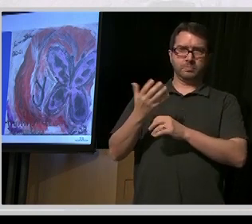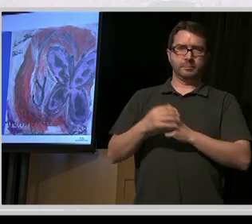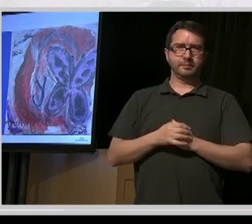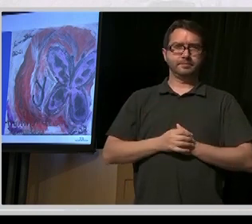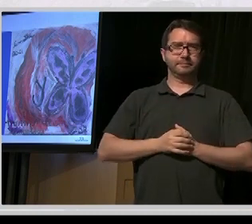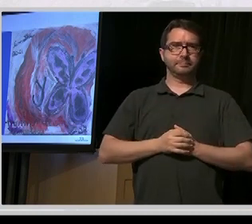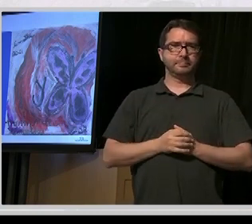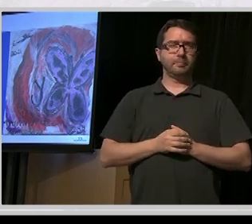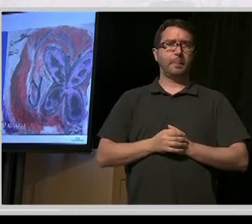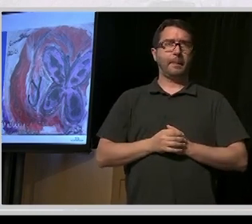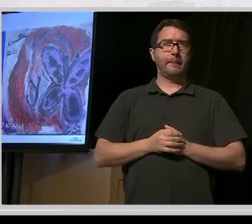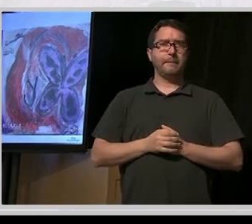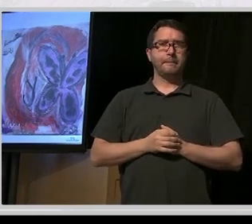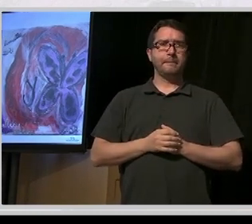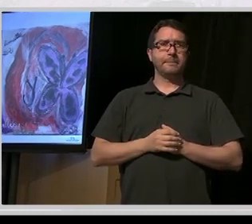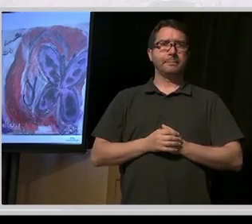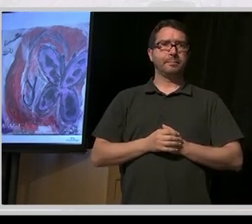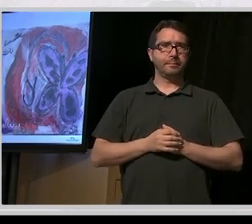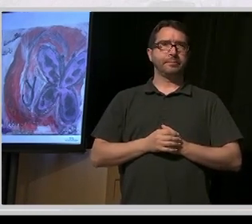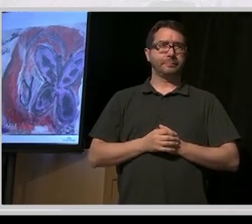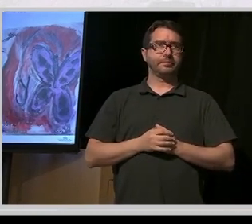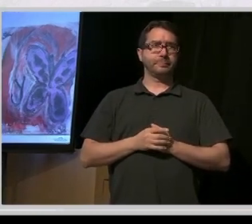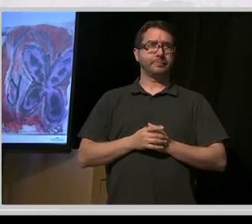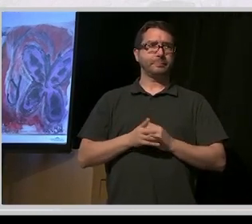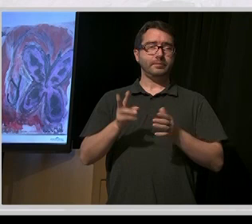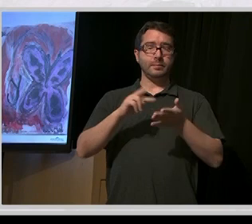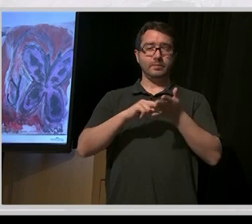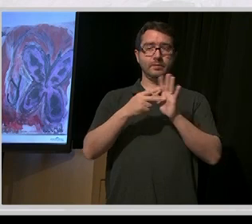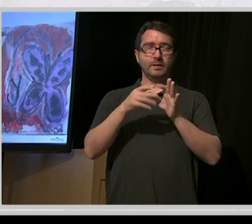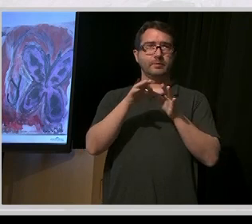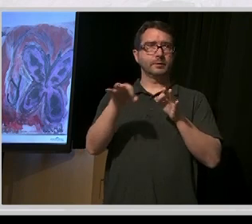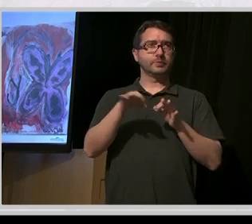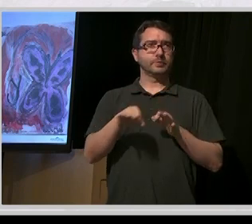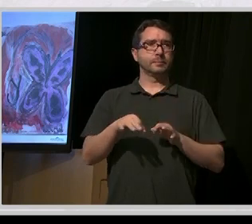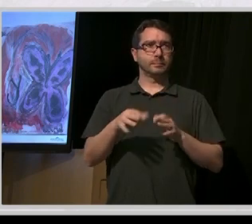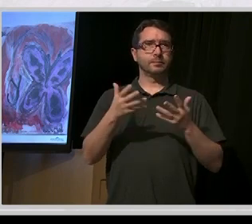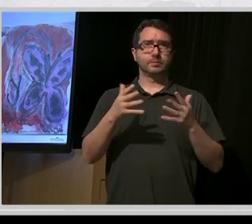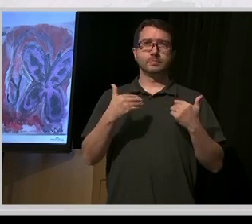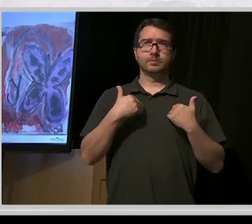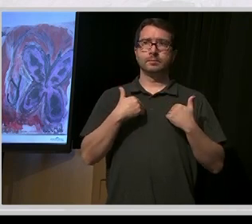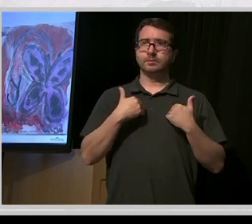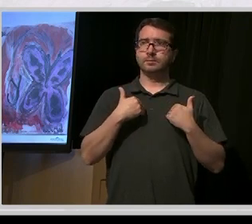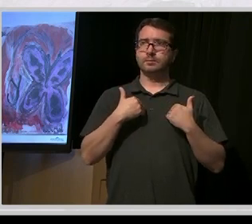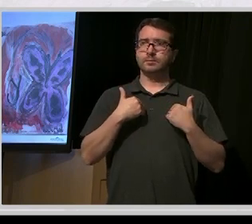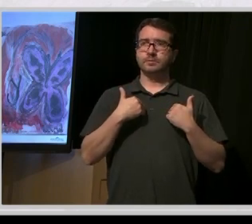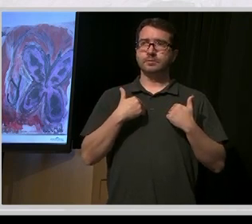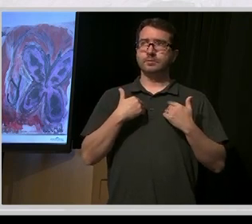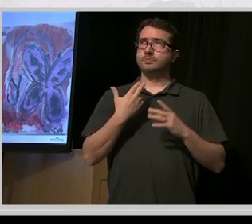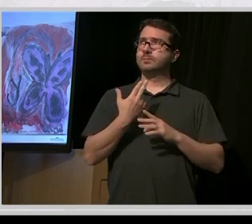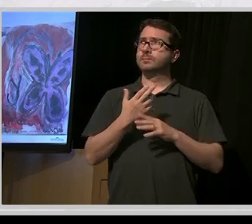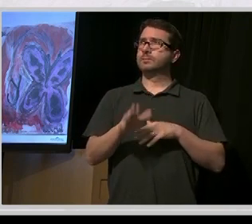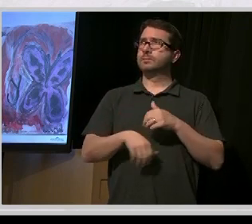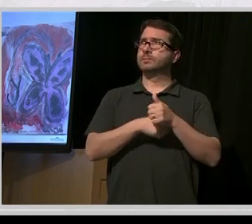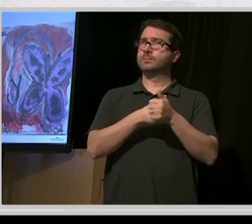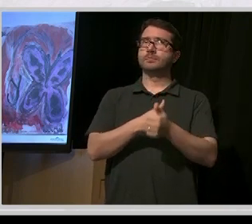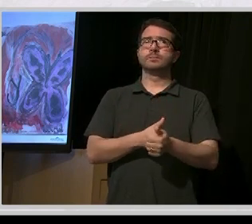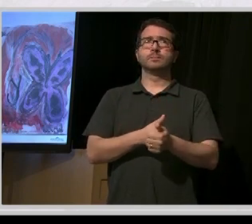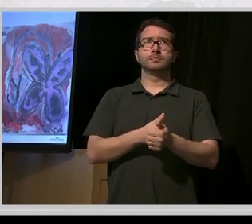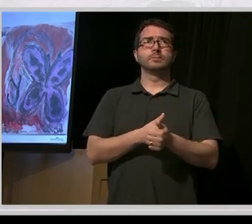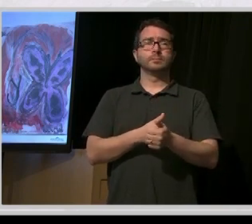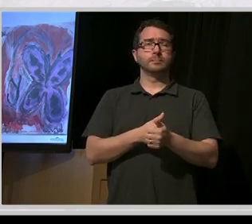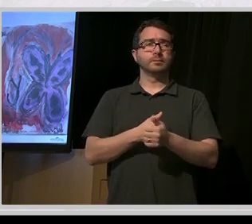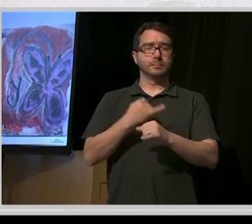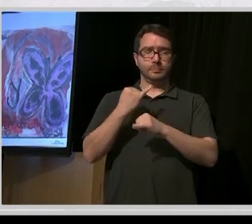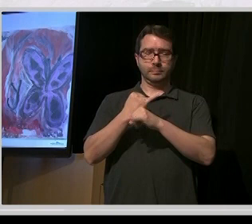institution, there is a definition that we've used from the deinstitutionalization